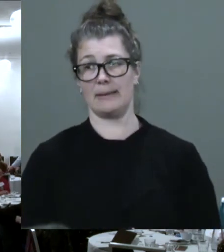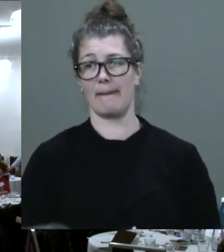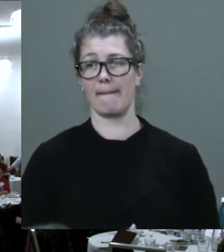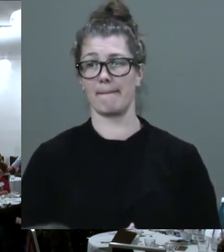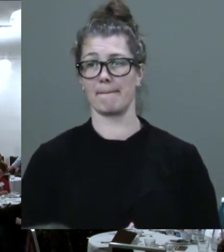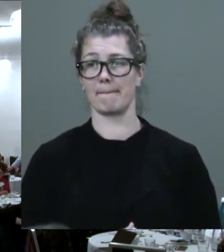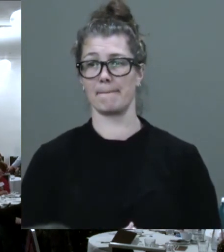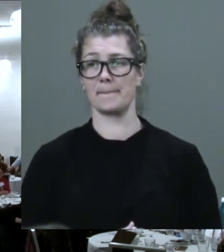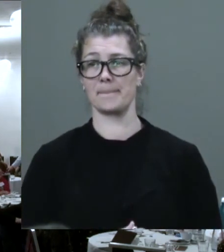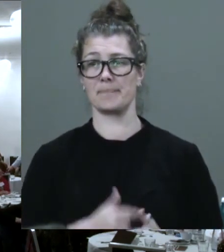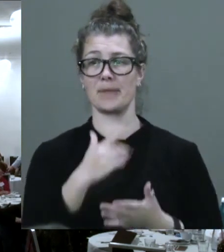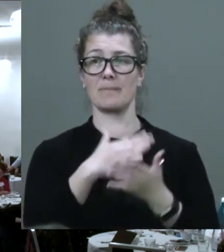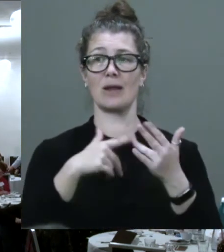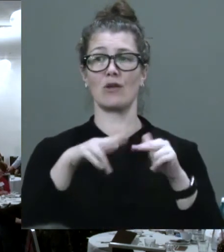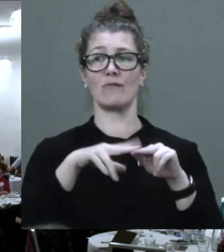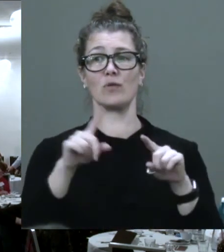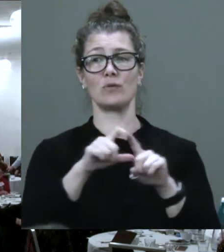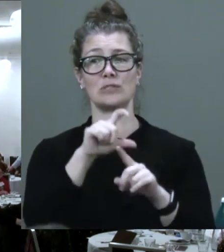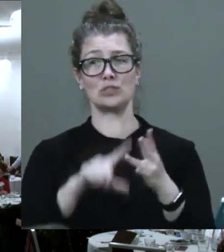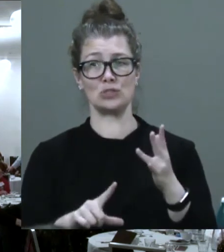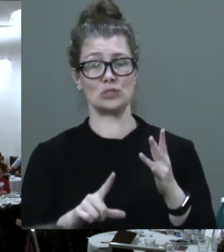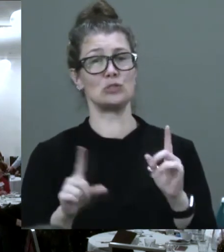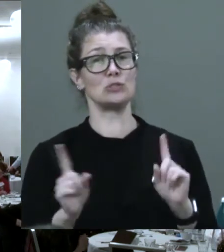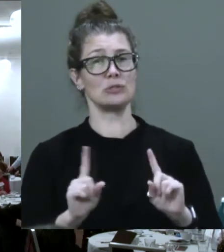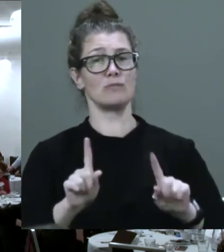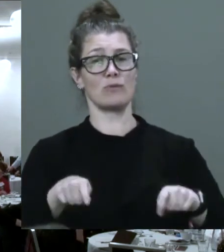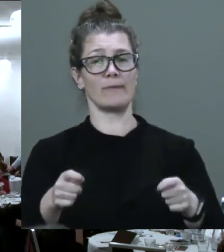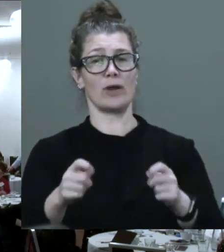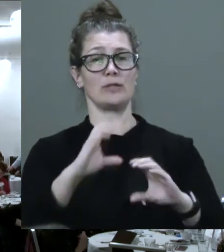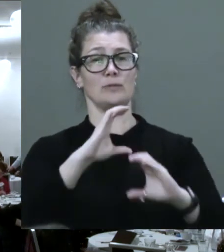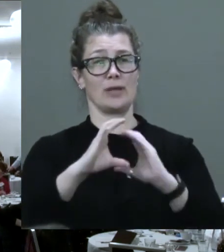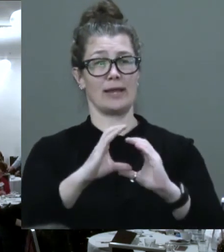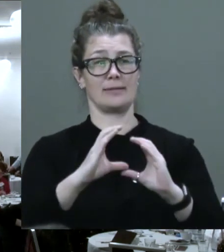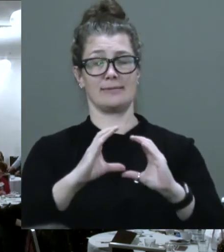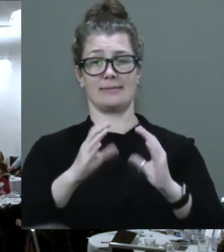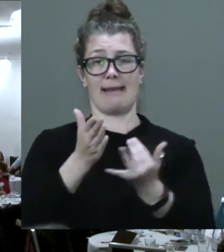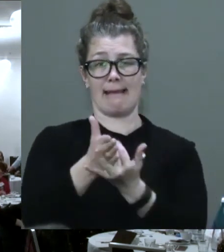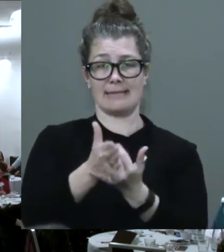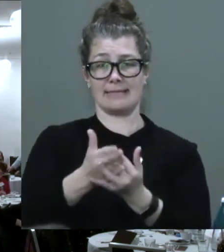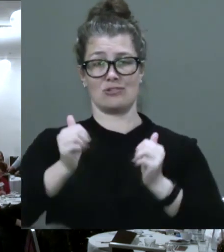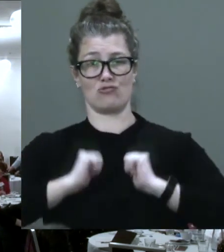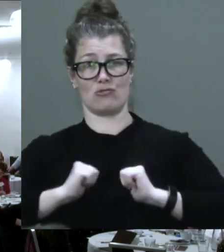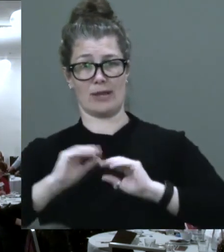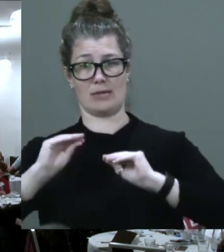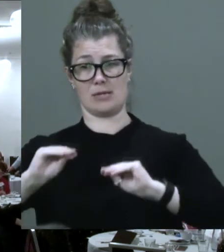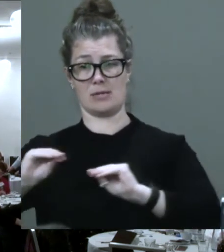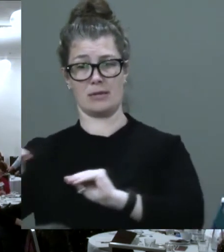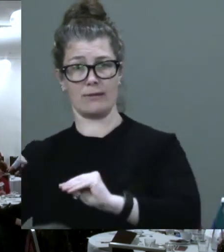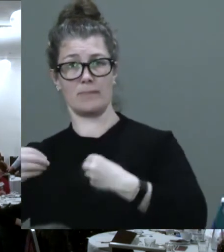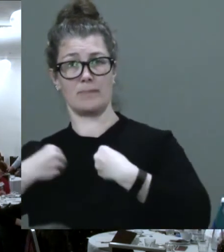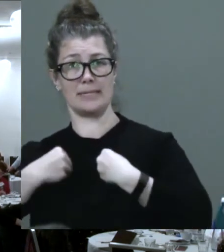Part of what we do is to provide communication access training to businesses and organisations.